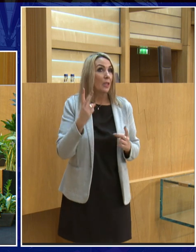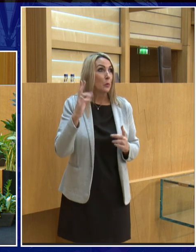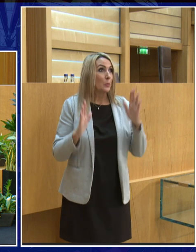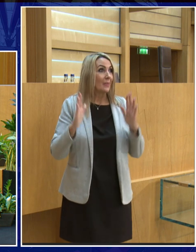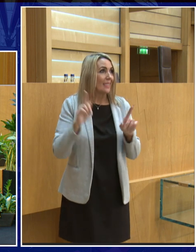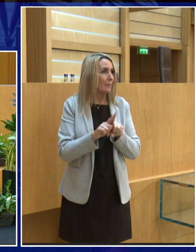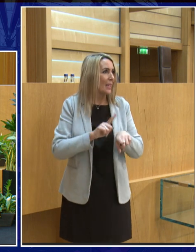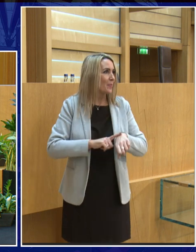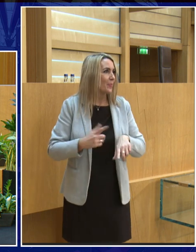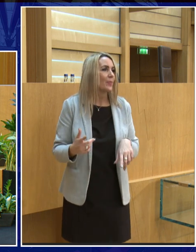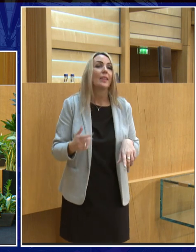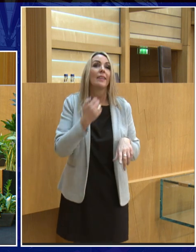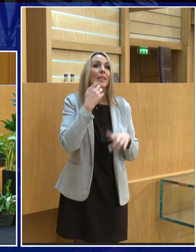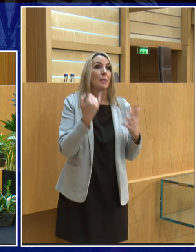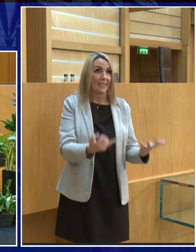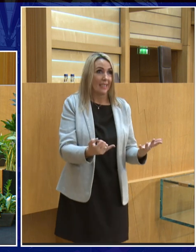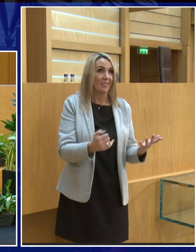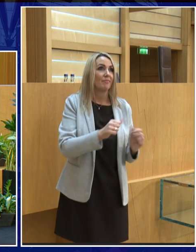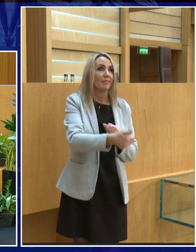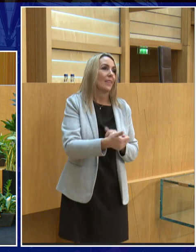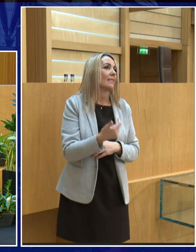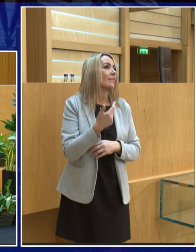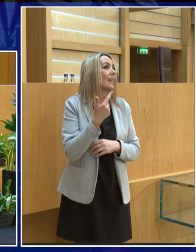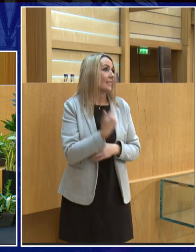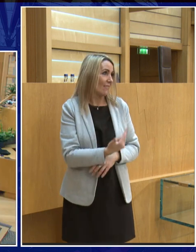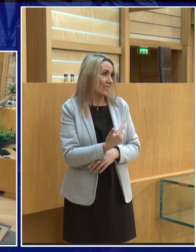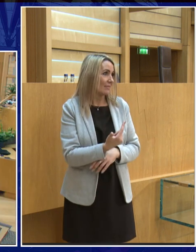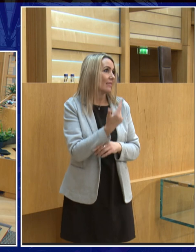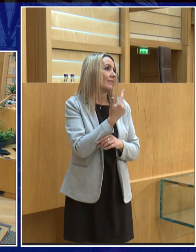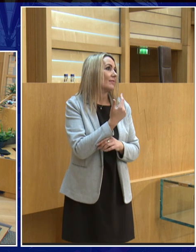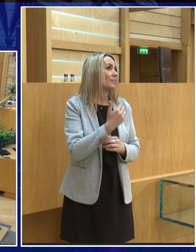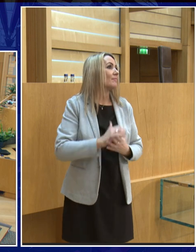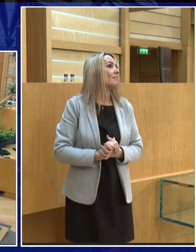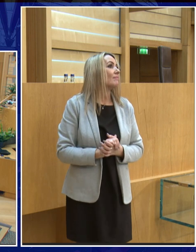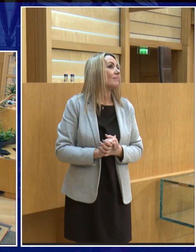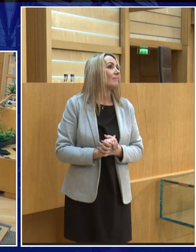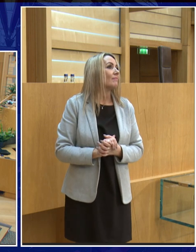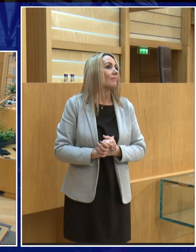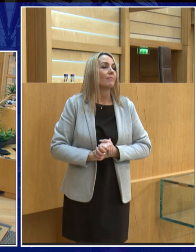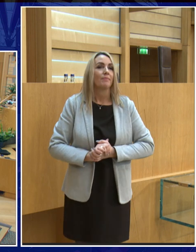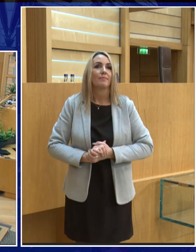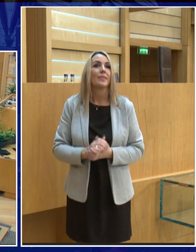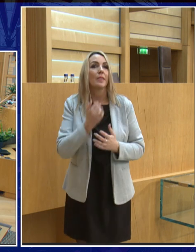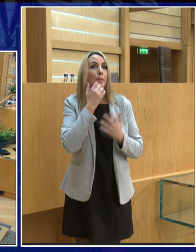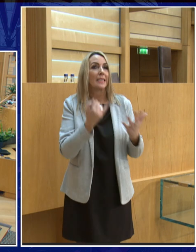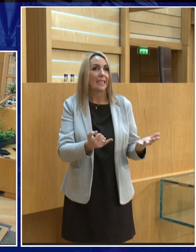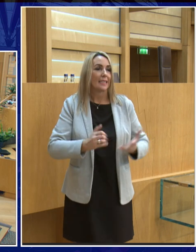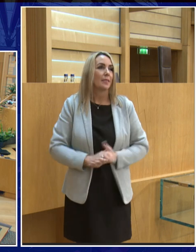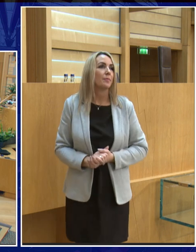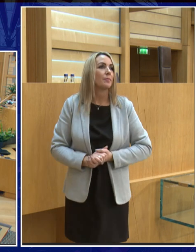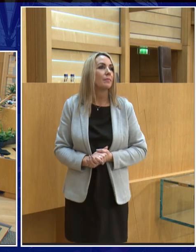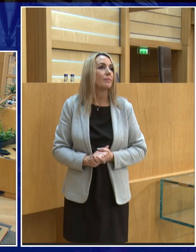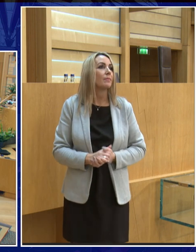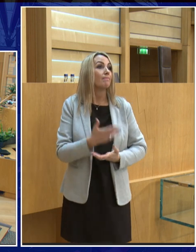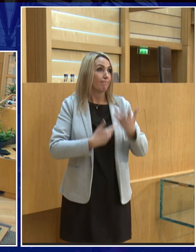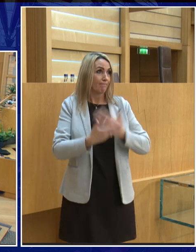went up for seven well I'll take six and then I'll take the two sevens together if that's all right that sounds good to me number six so if you